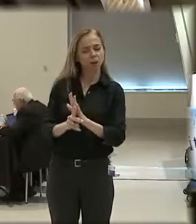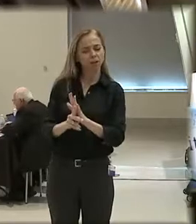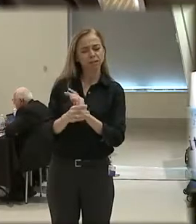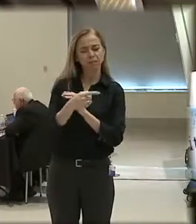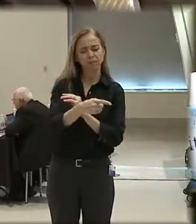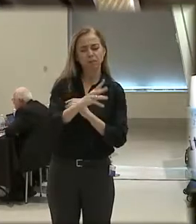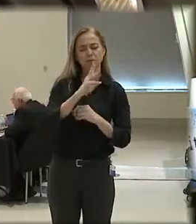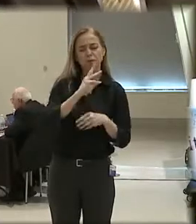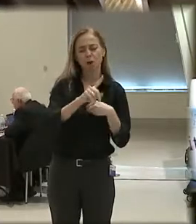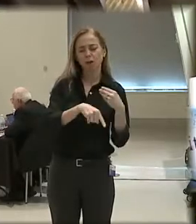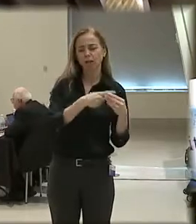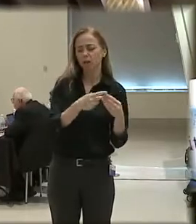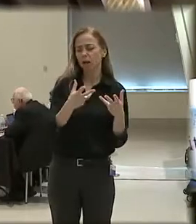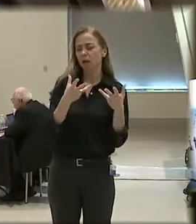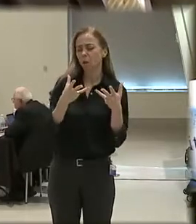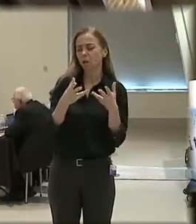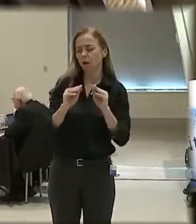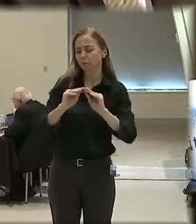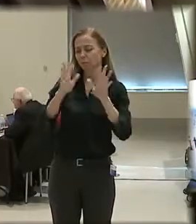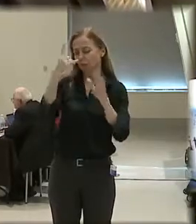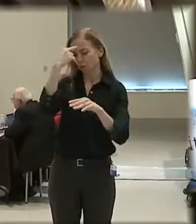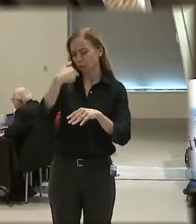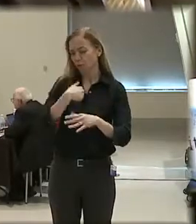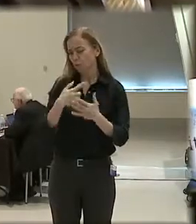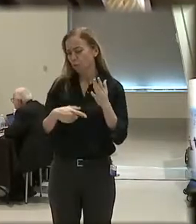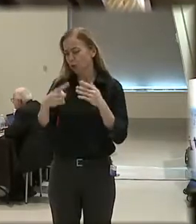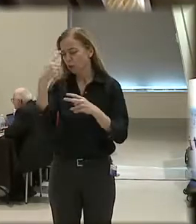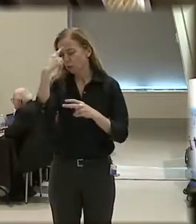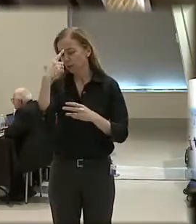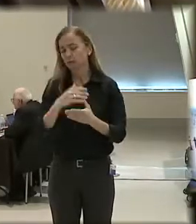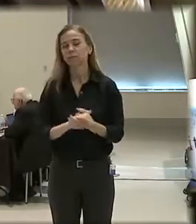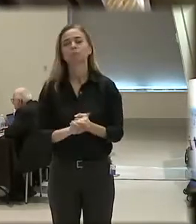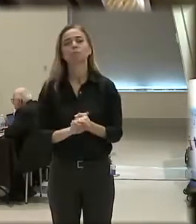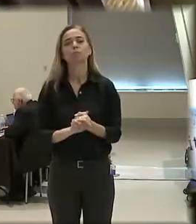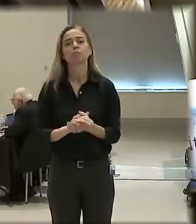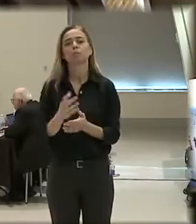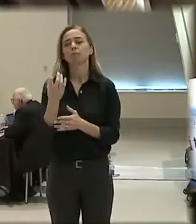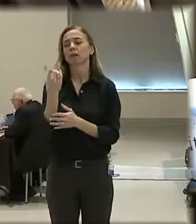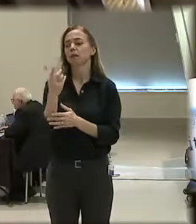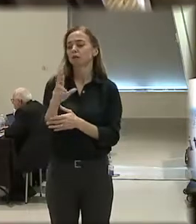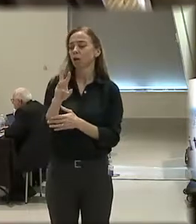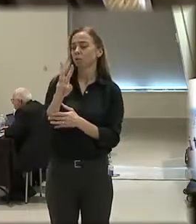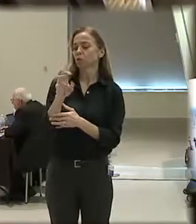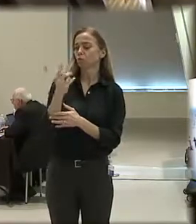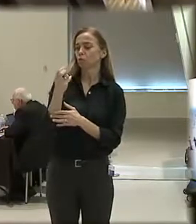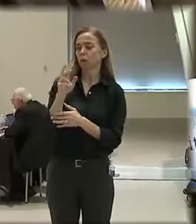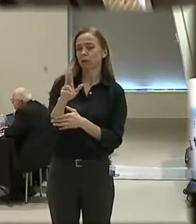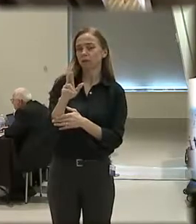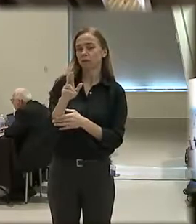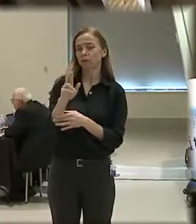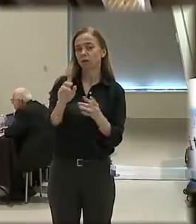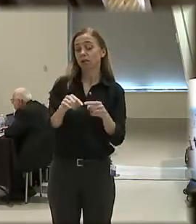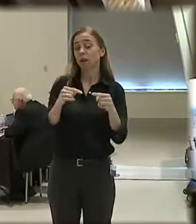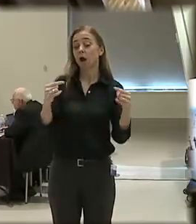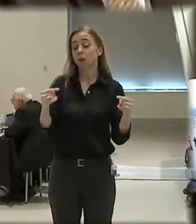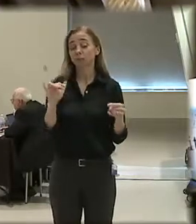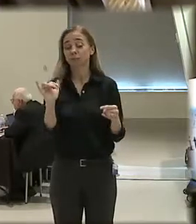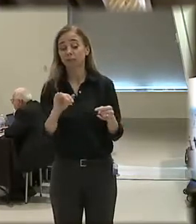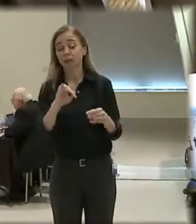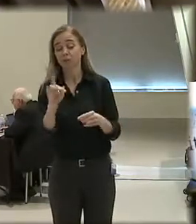Wexler was talking about, so I'd like to know what you think about that. Dr. Wexler, for you, the flip side of that question,